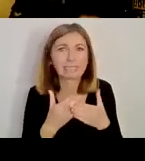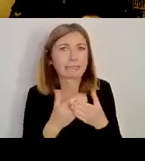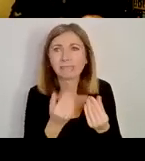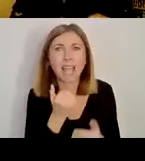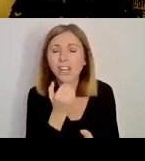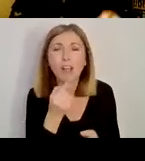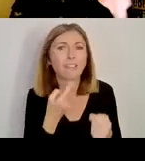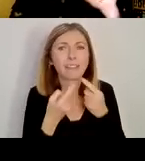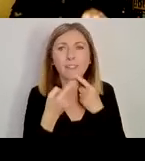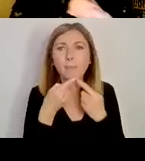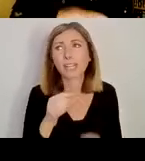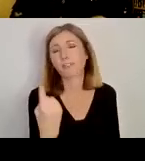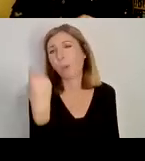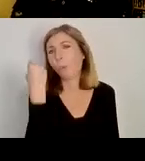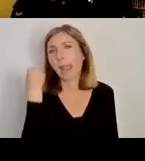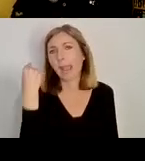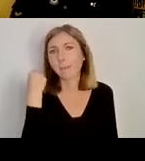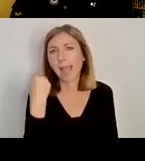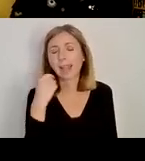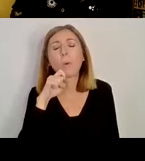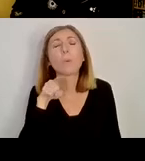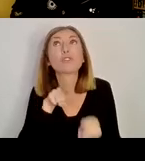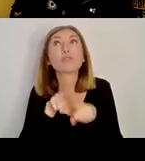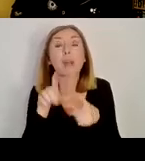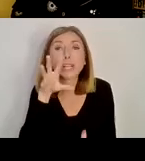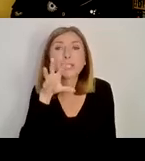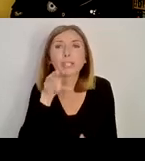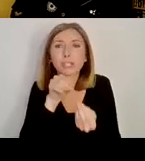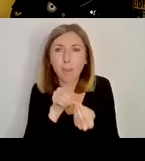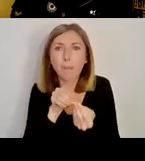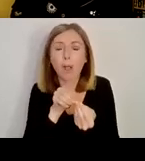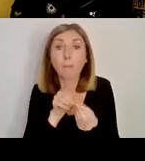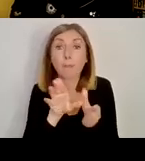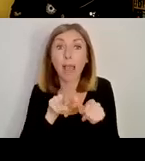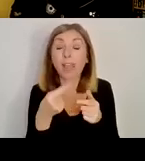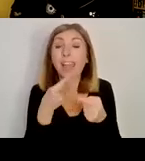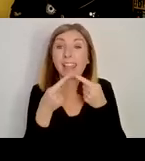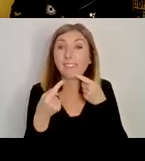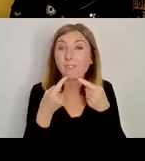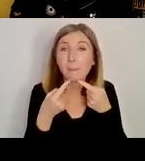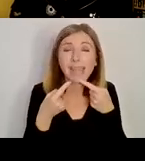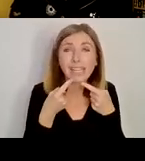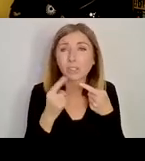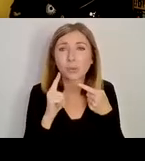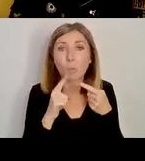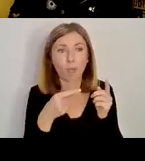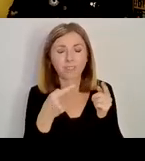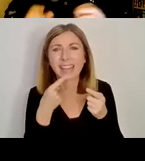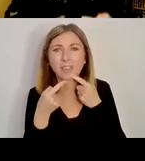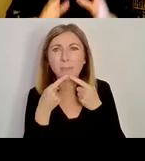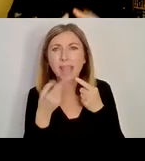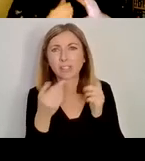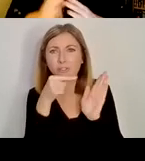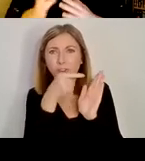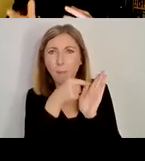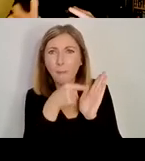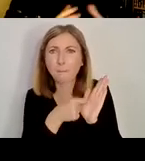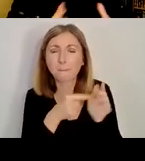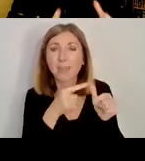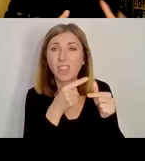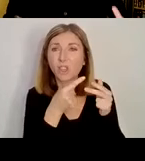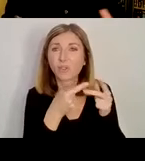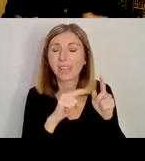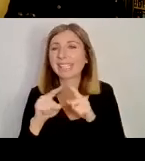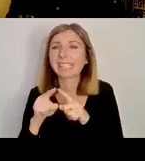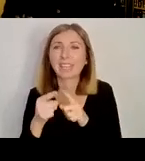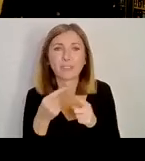as much of a sense of how this material works together as I go through the paper. But I always think it's important to be upfront